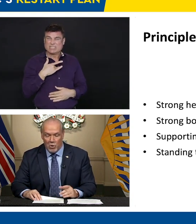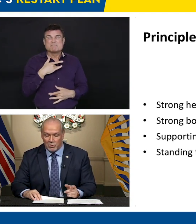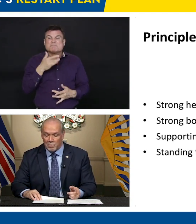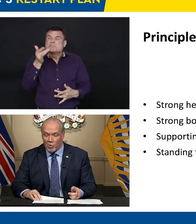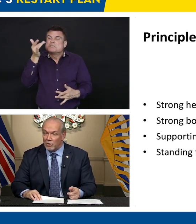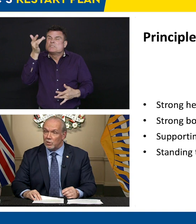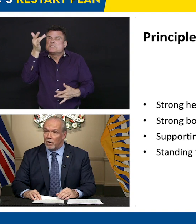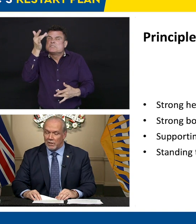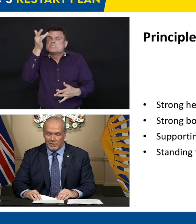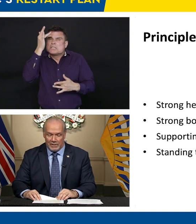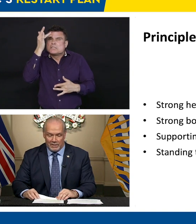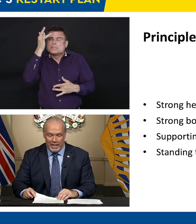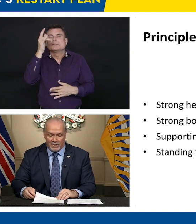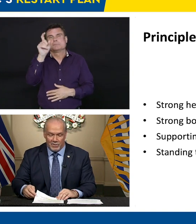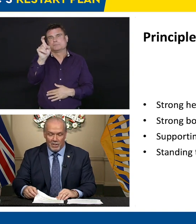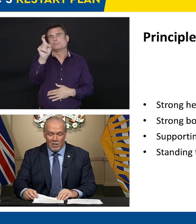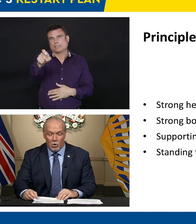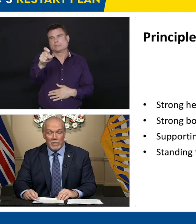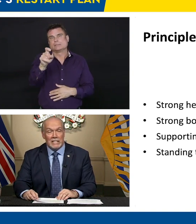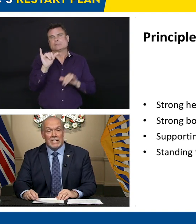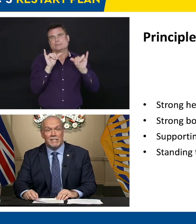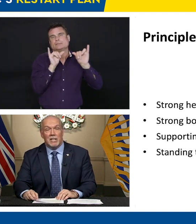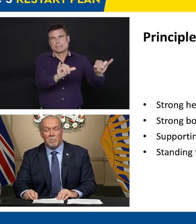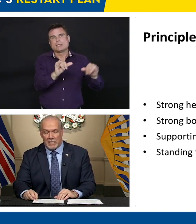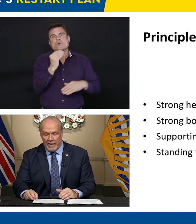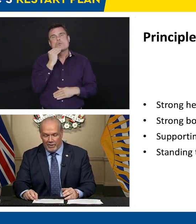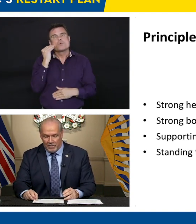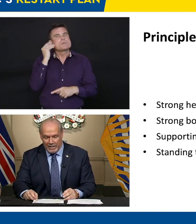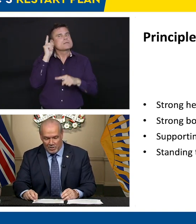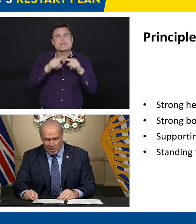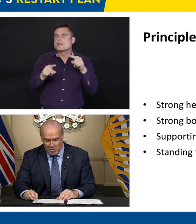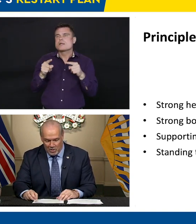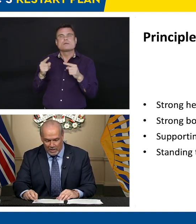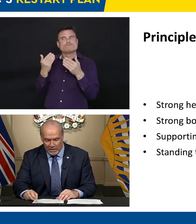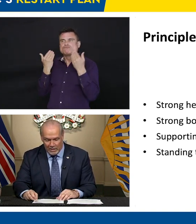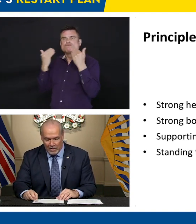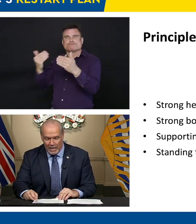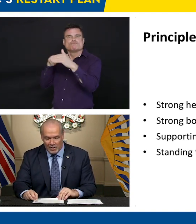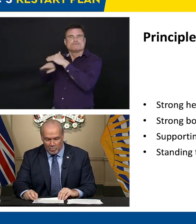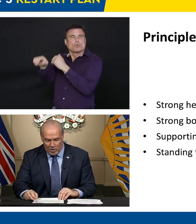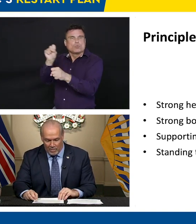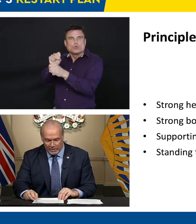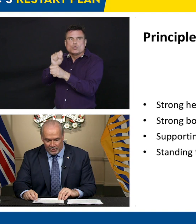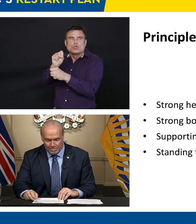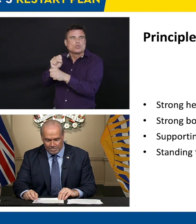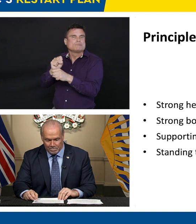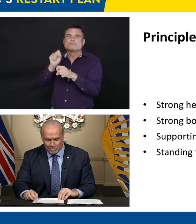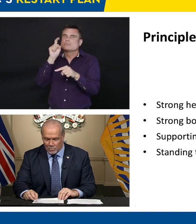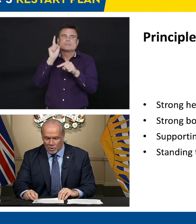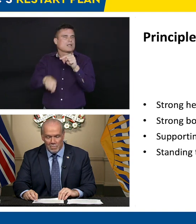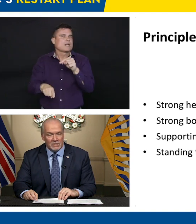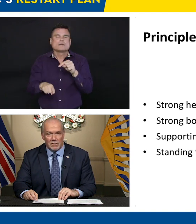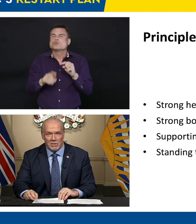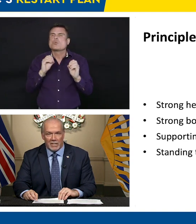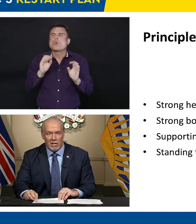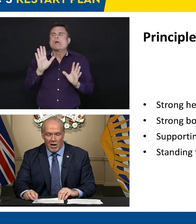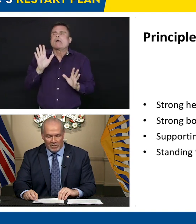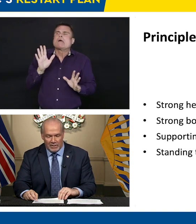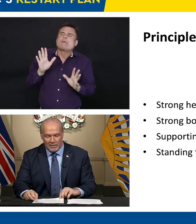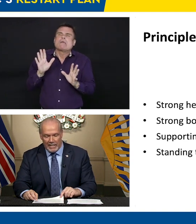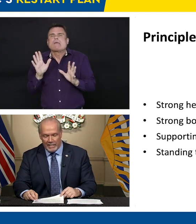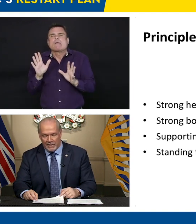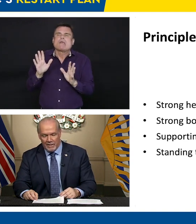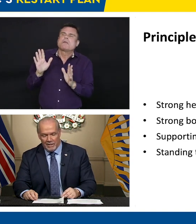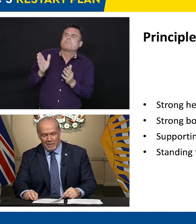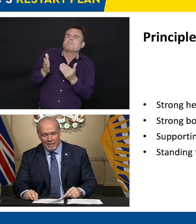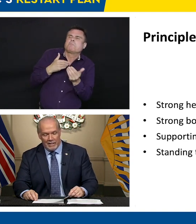Most important to our success, we need to come together as a community and as a province. Businesses cannot